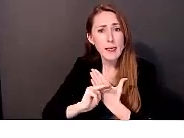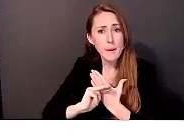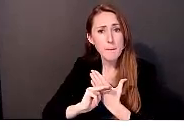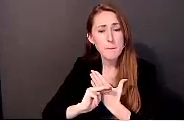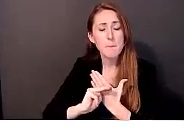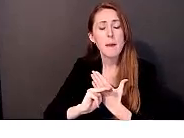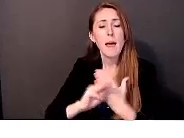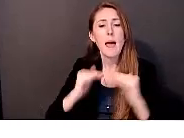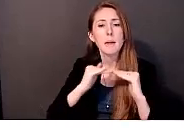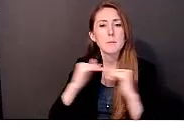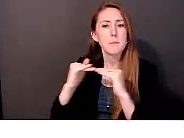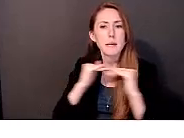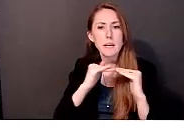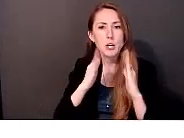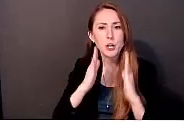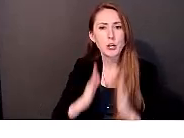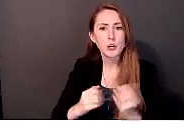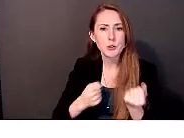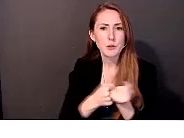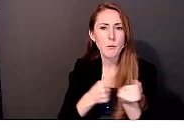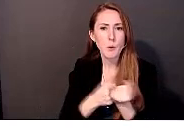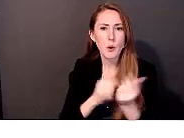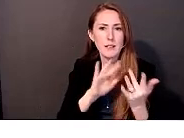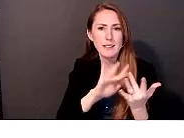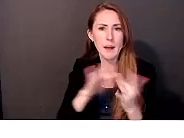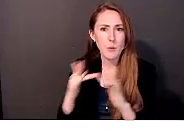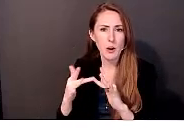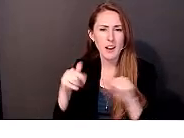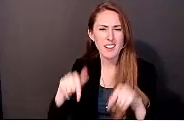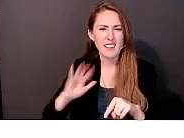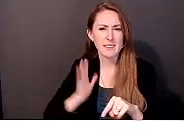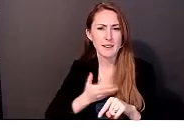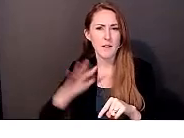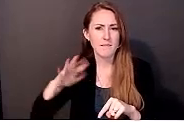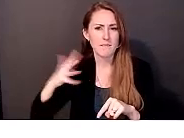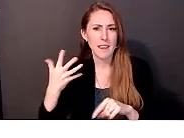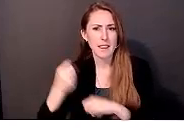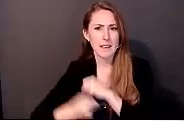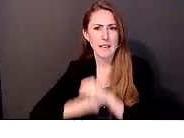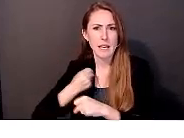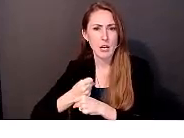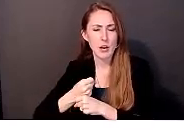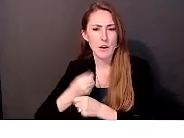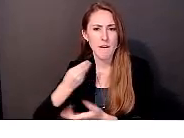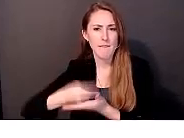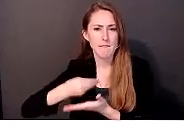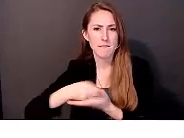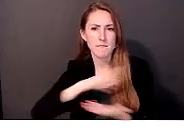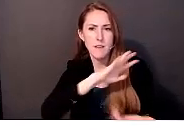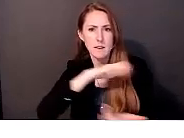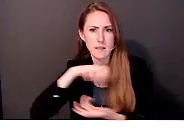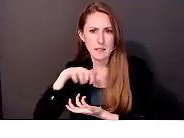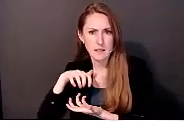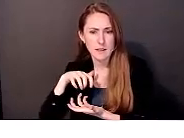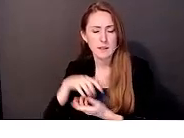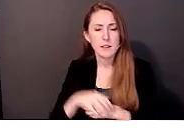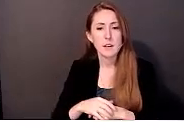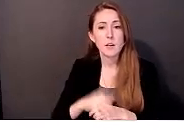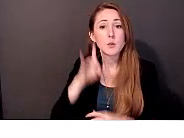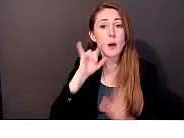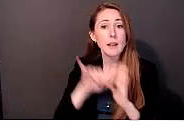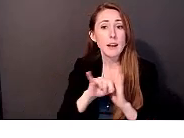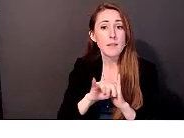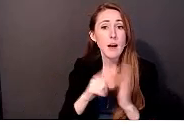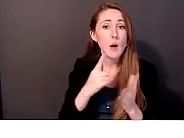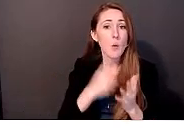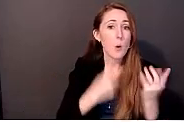this process in our, in our fifth year of funding, um, to, uh, identify what works and supports rural centers for